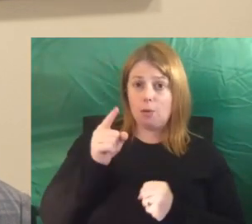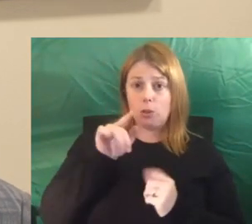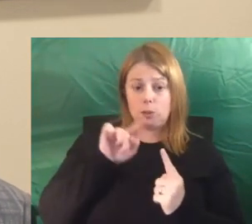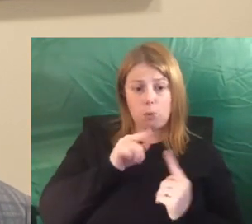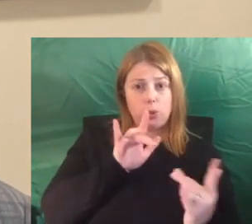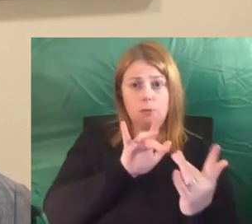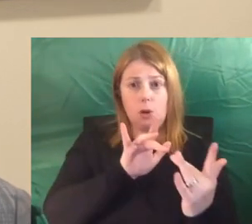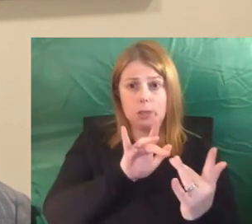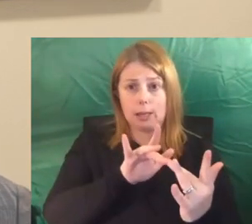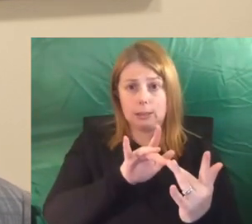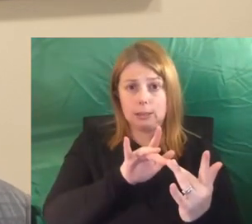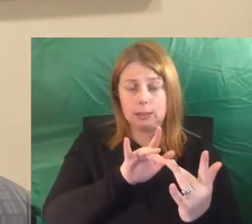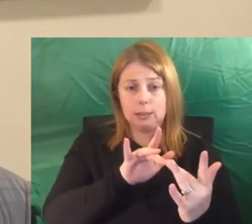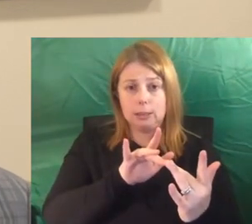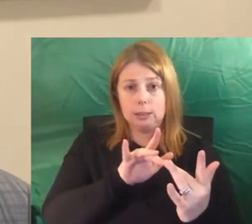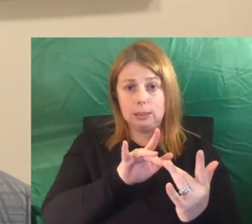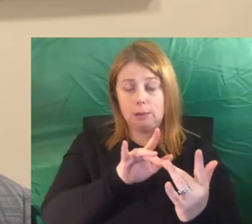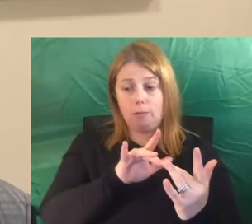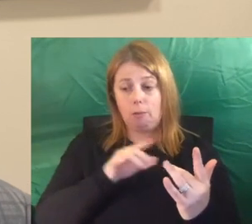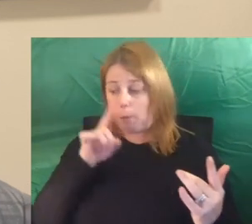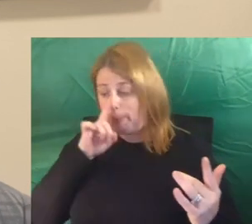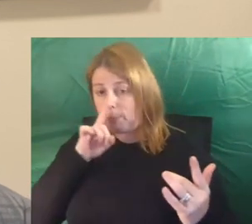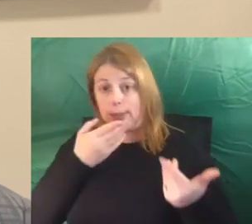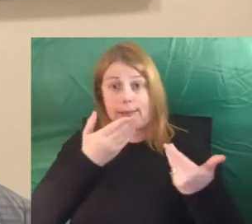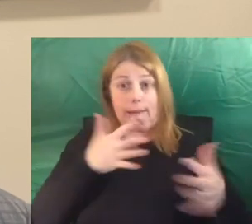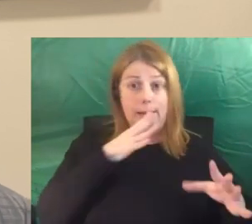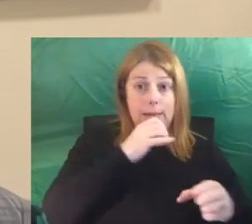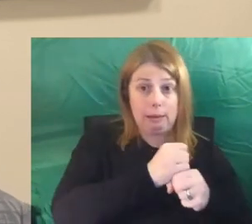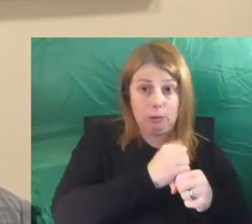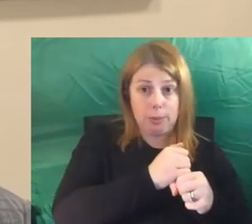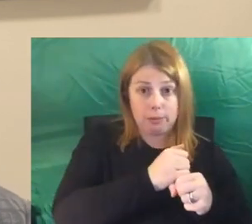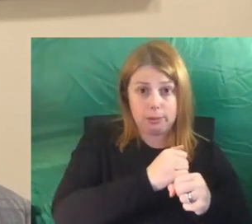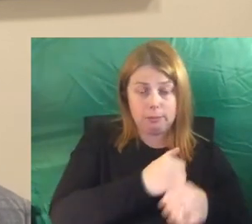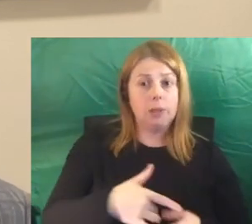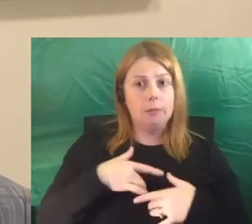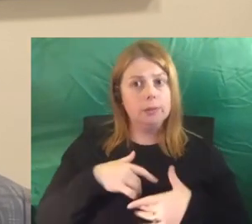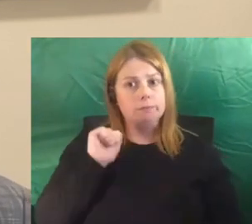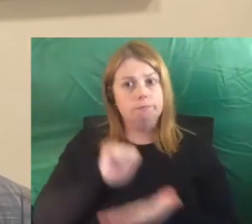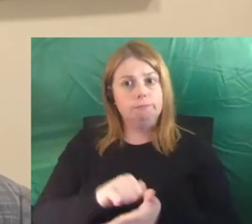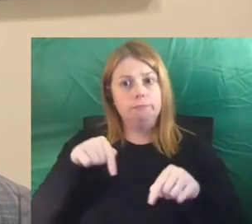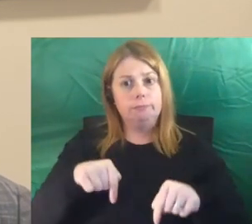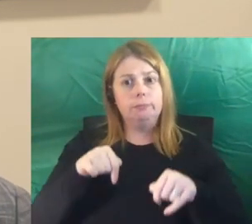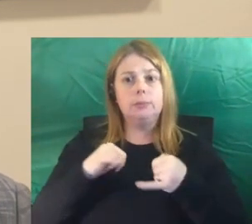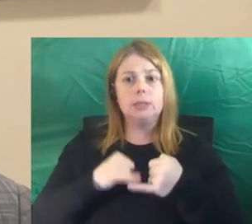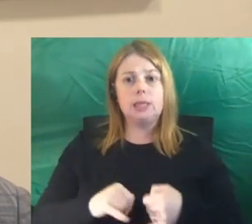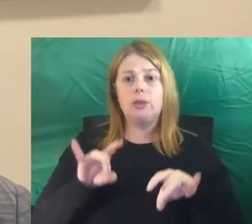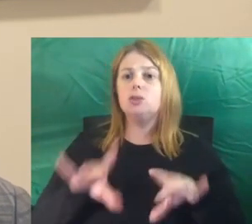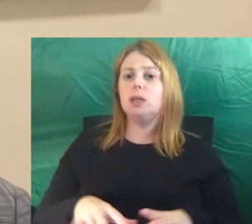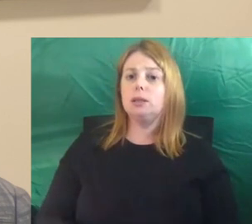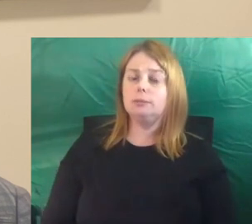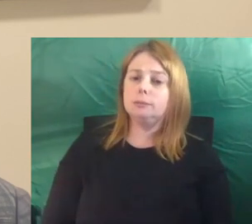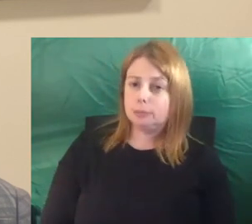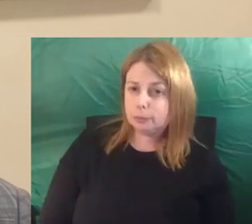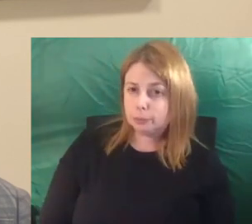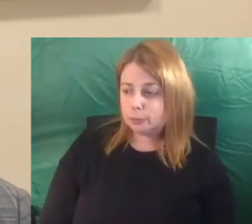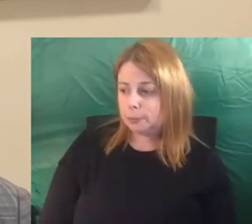people and any tier of government. I certainly feel that here in South Australia. And I guess by that you